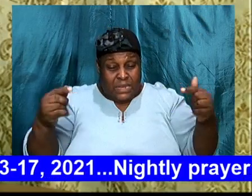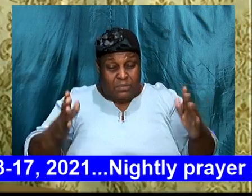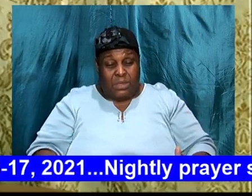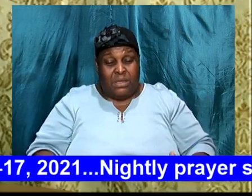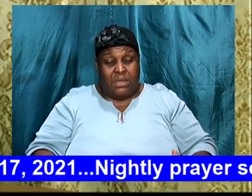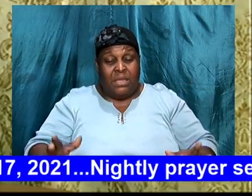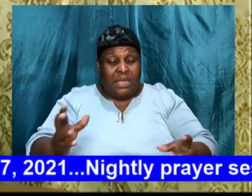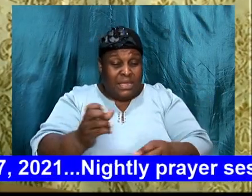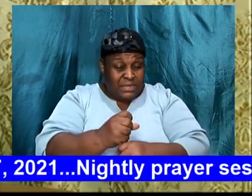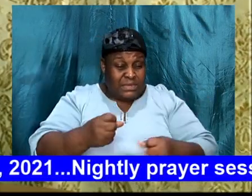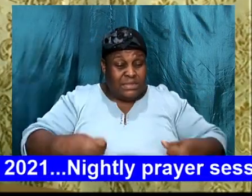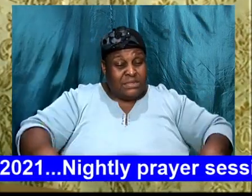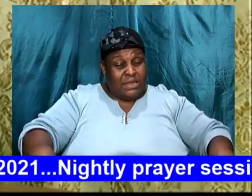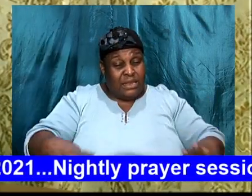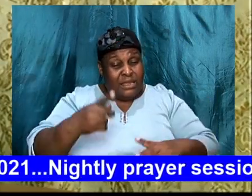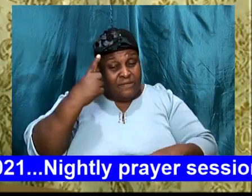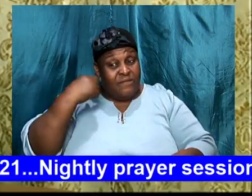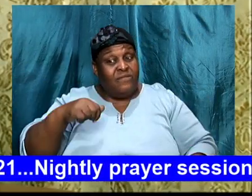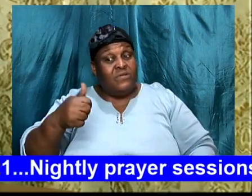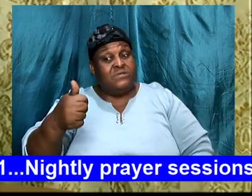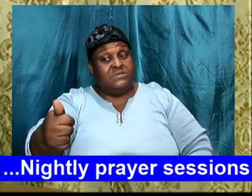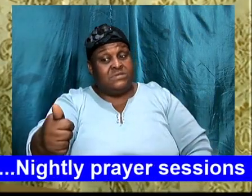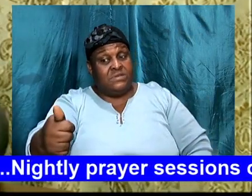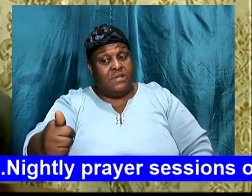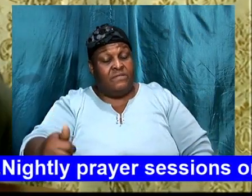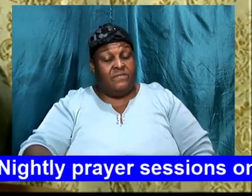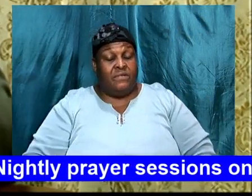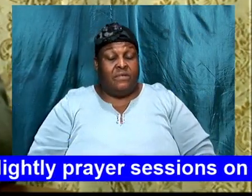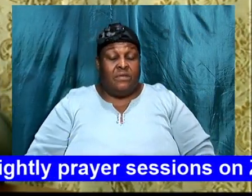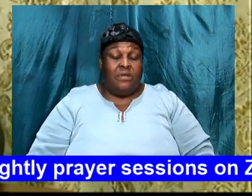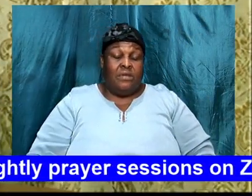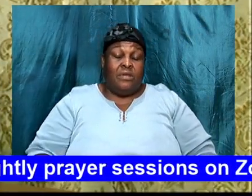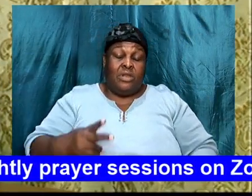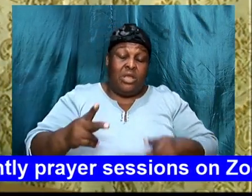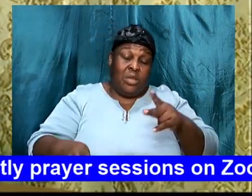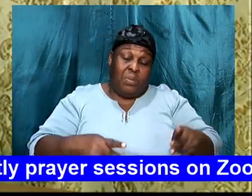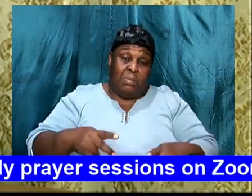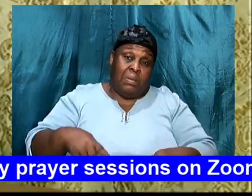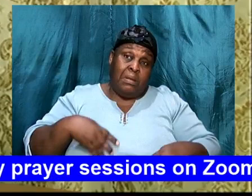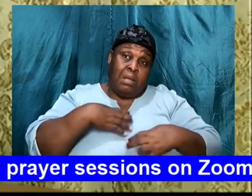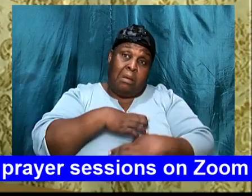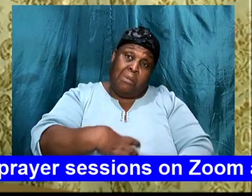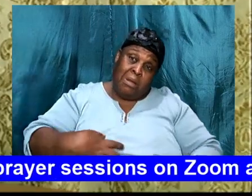and take the land, for themselves, the people, when they look, they're my mother,